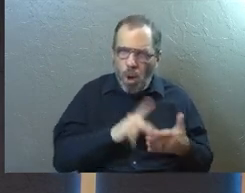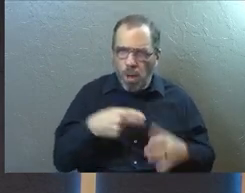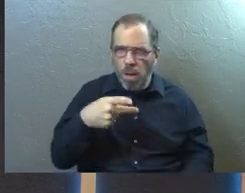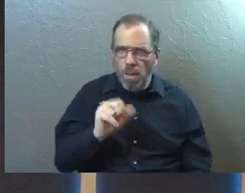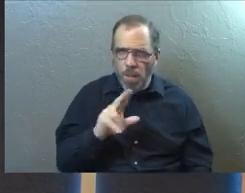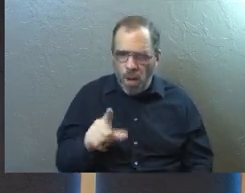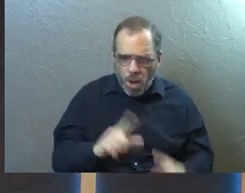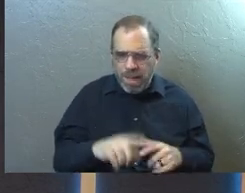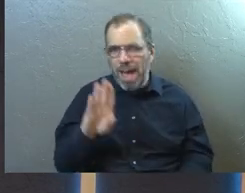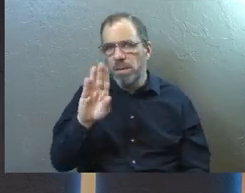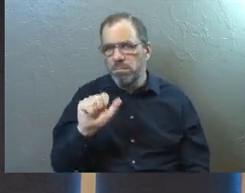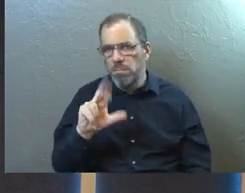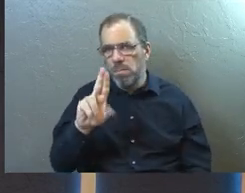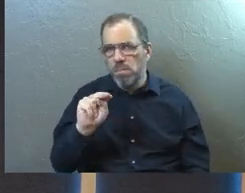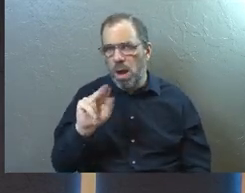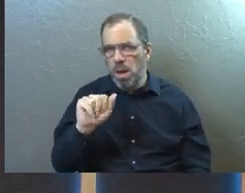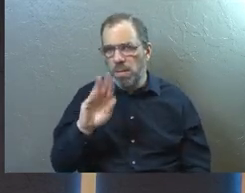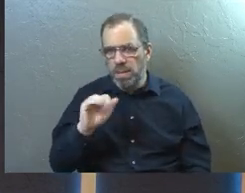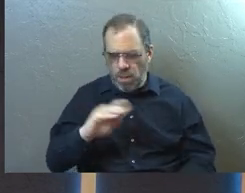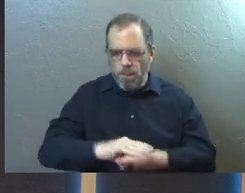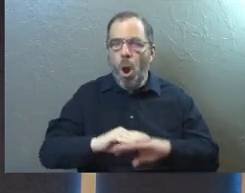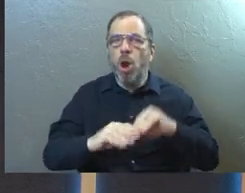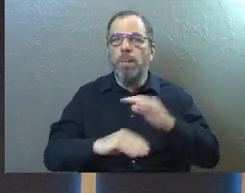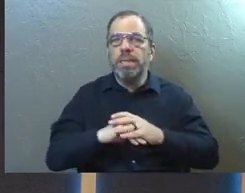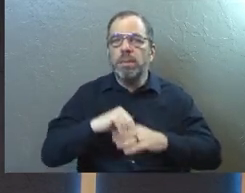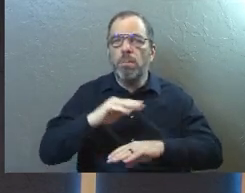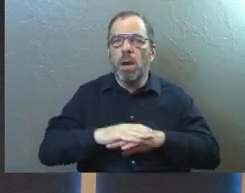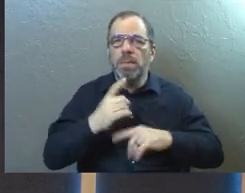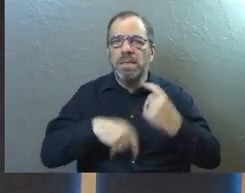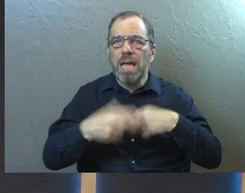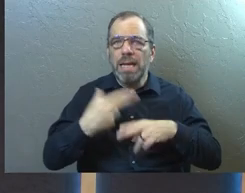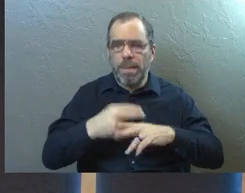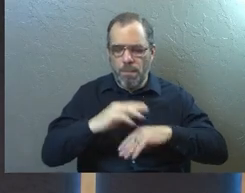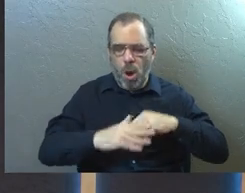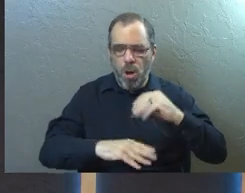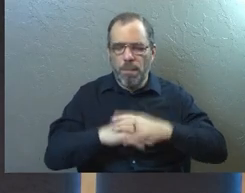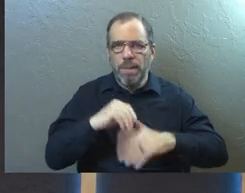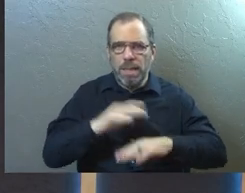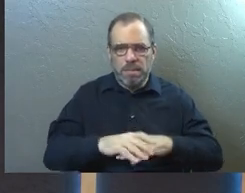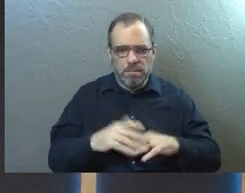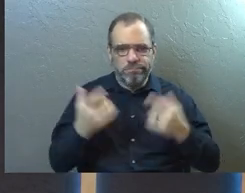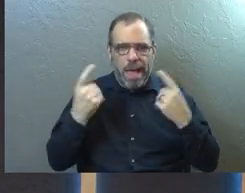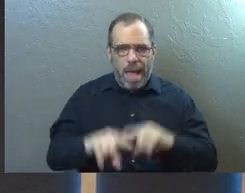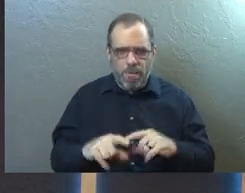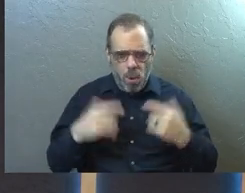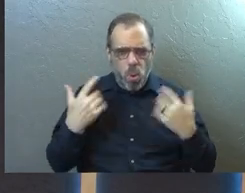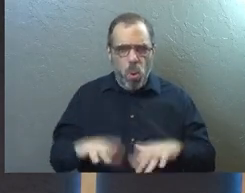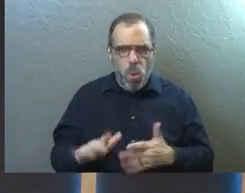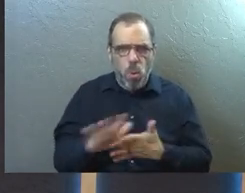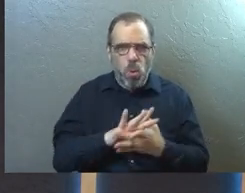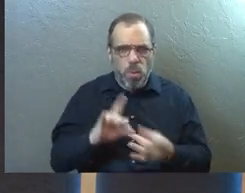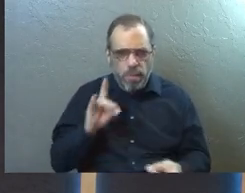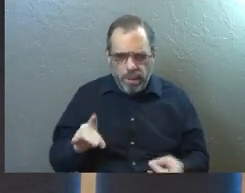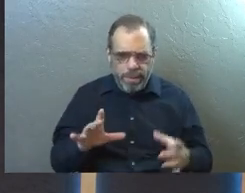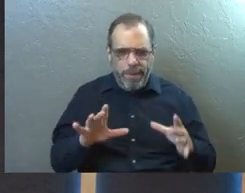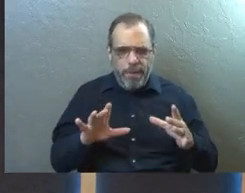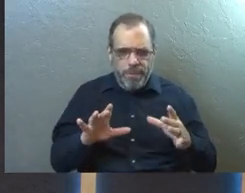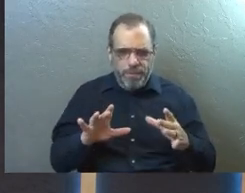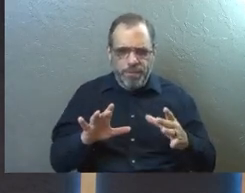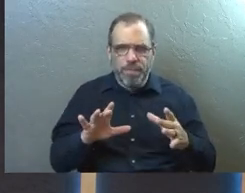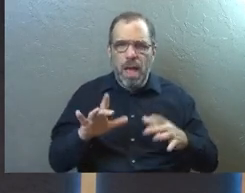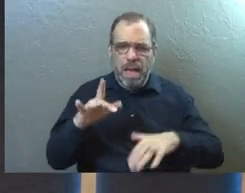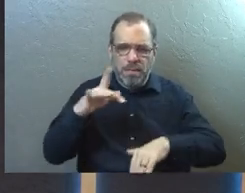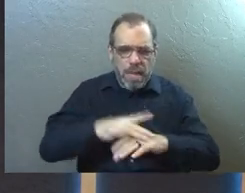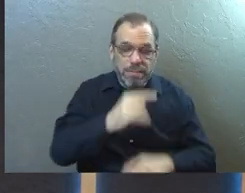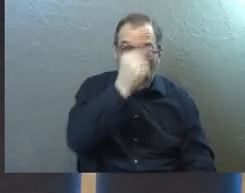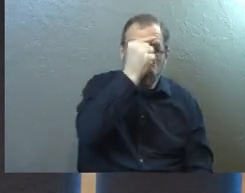characters for us as they are going to the Gentiles. This massive thing has happened. The Holy Spirit has fallen